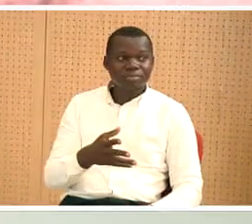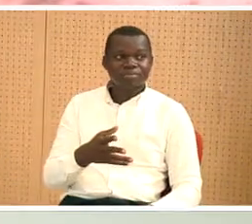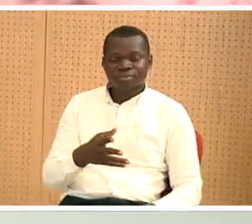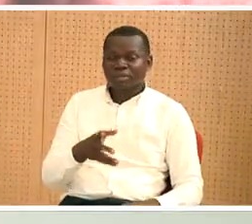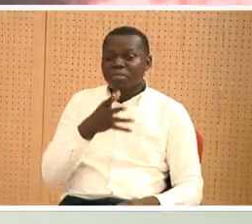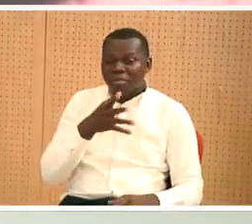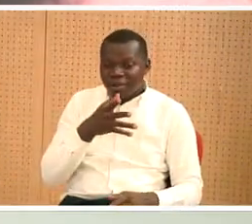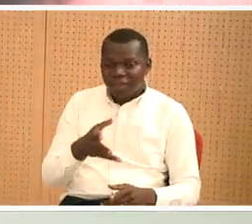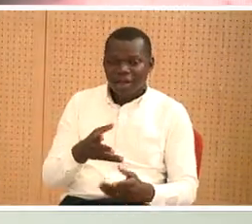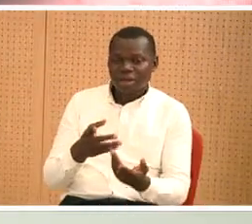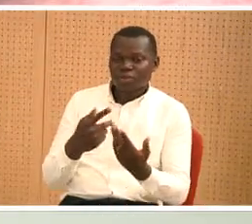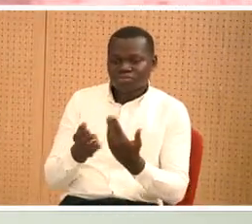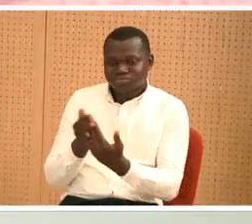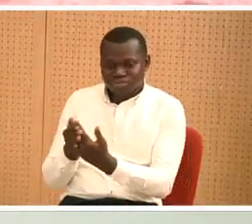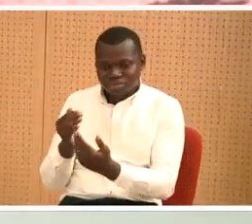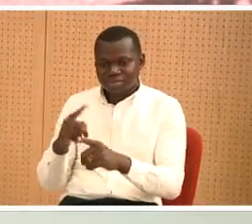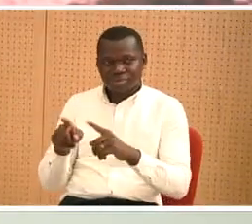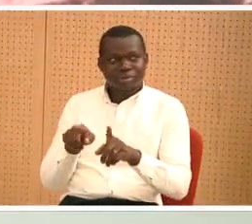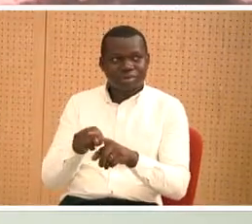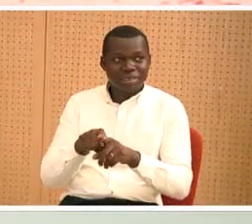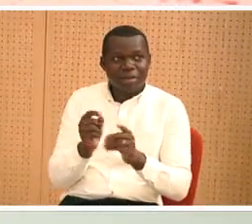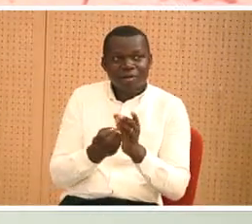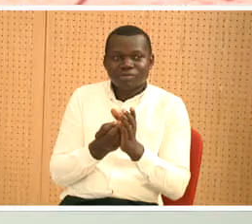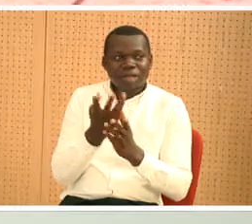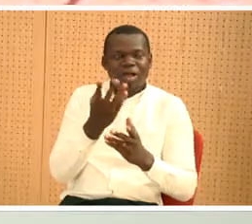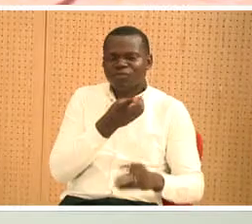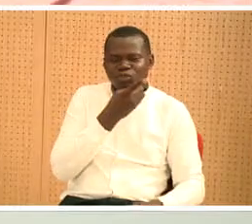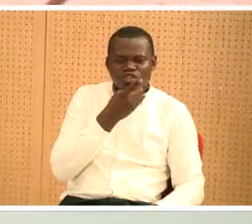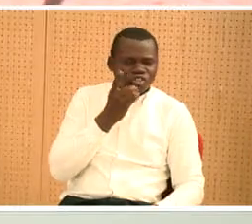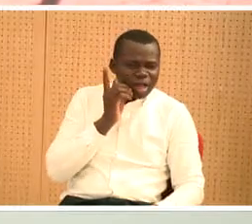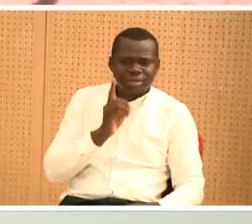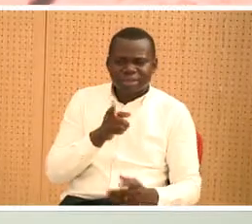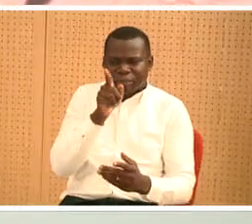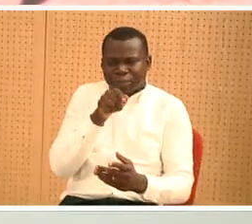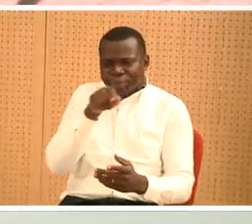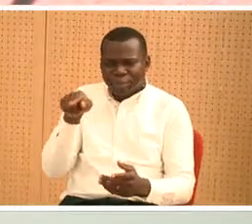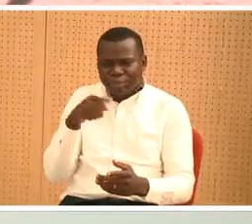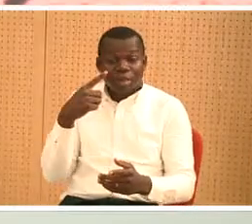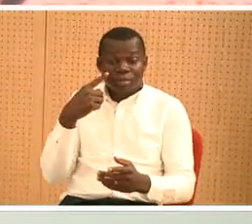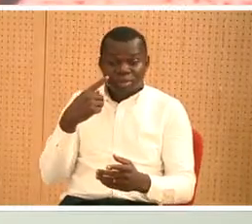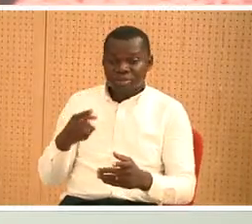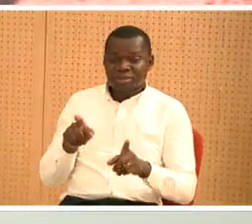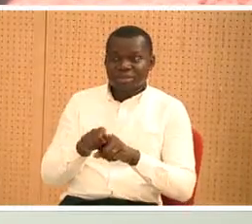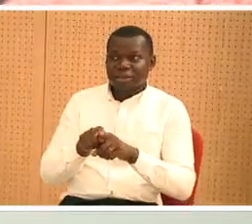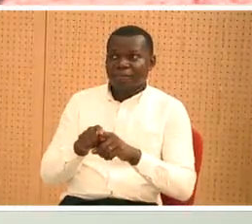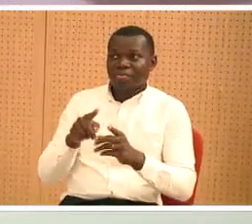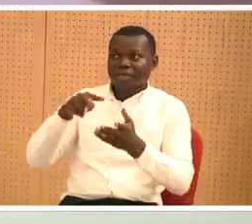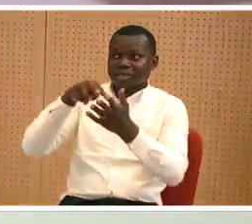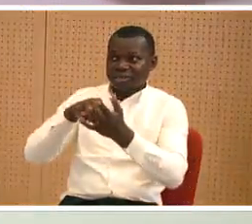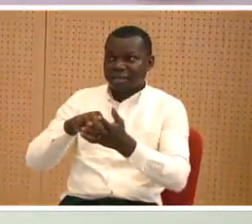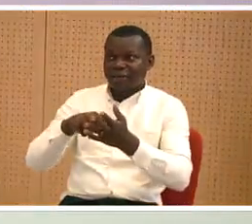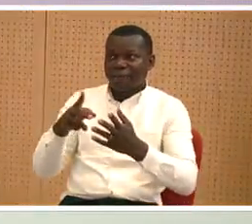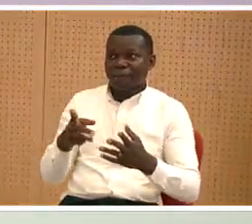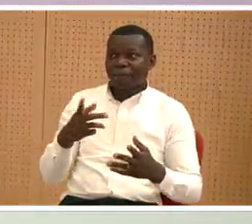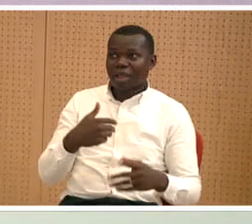there is impending doom of her soul drying up like soar from the droughts of your inaction so i stand here her